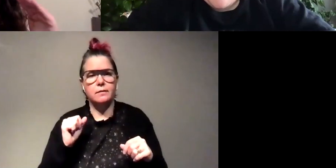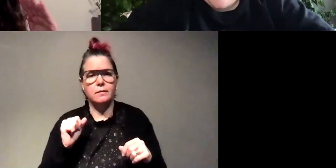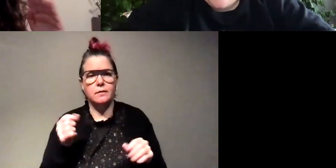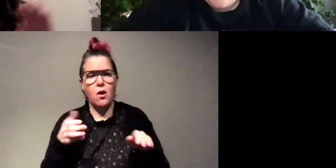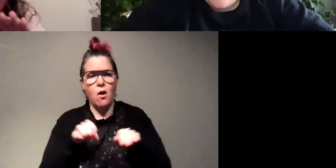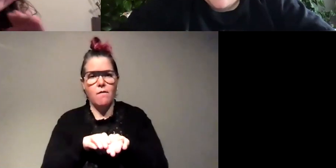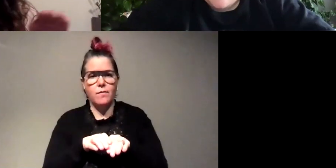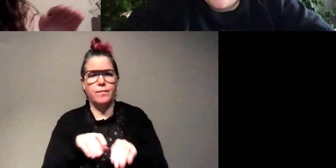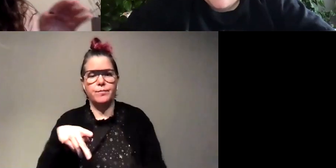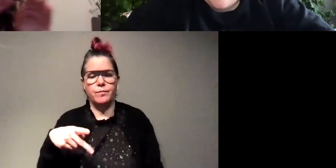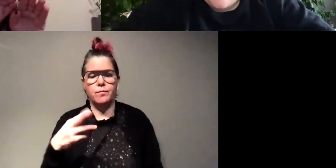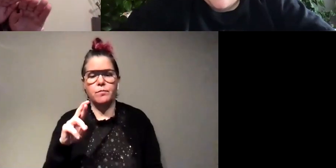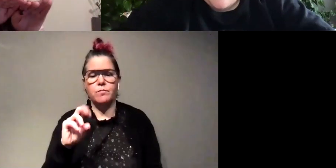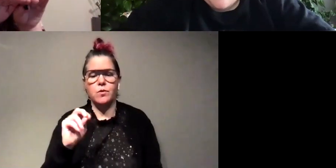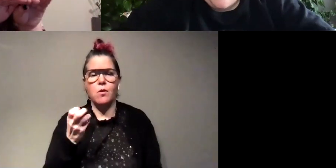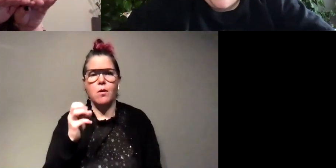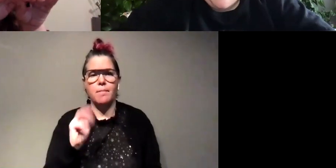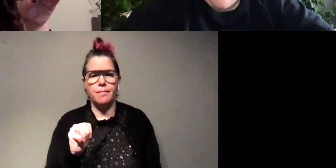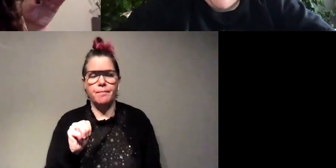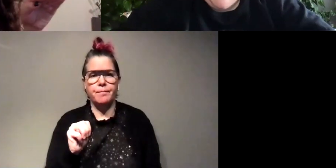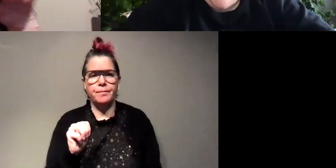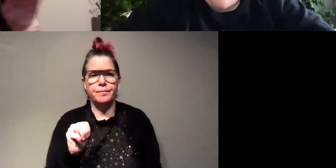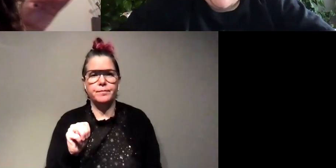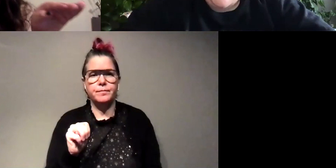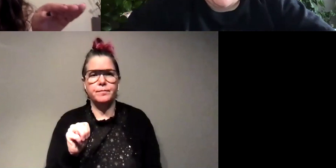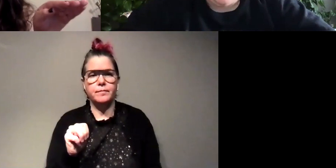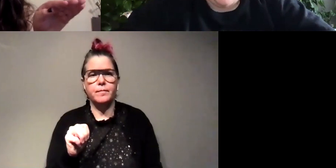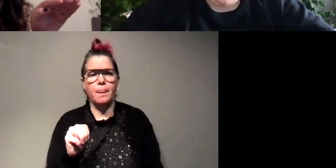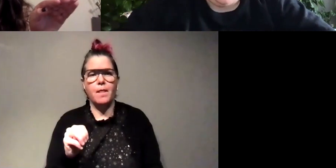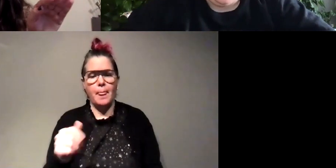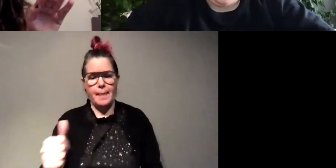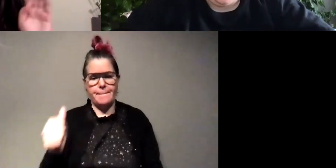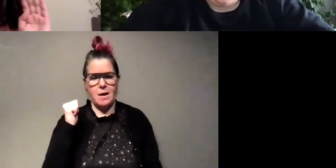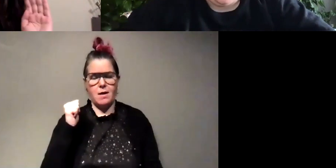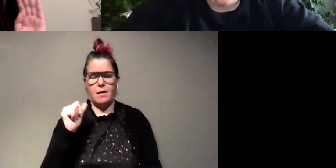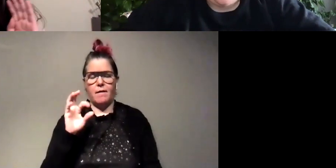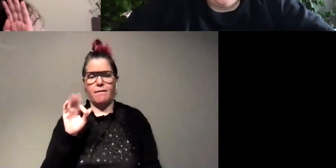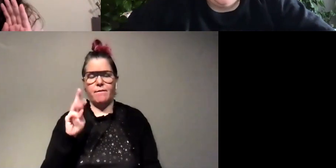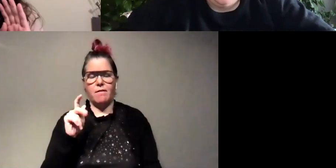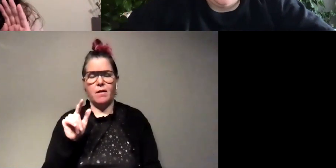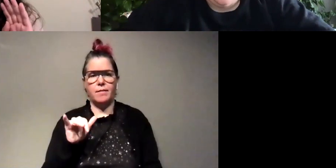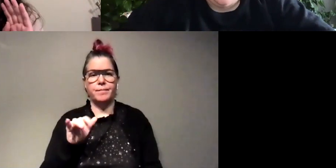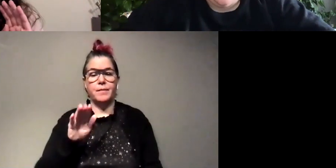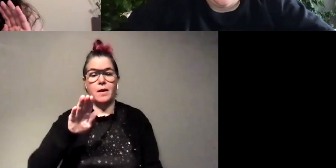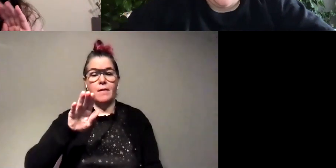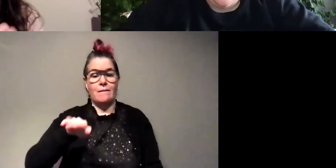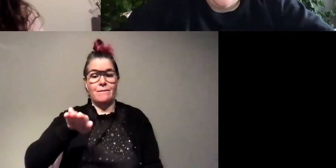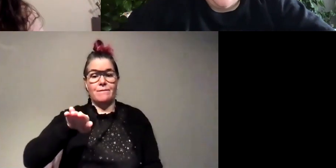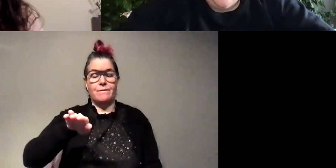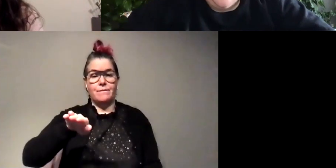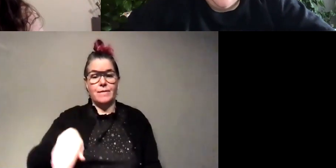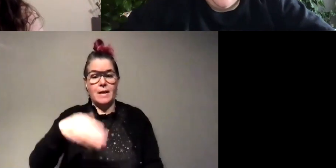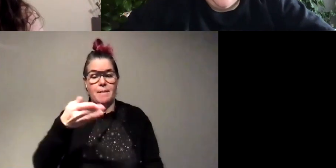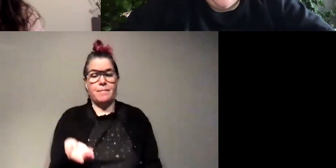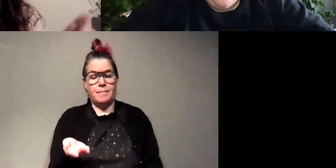the pronotum comes it's like on top on the back of the firefly right but when you flip the firefly over you